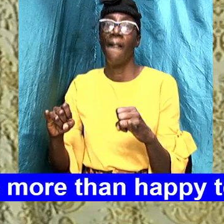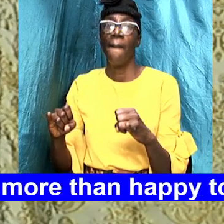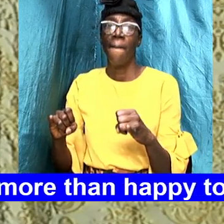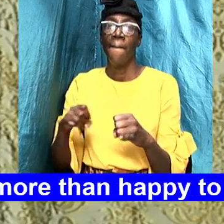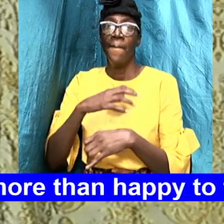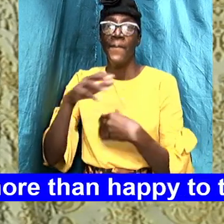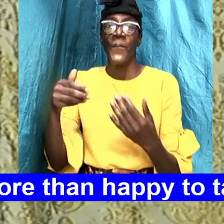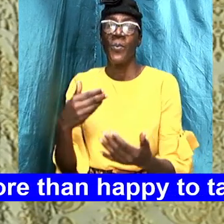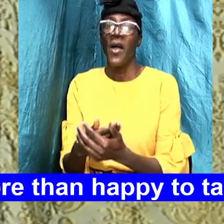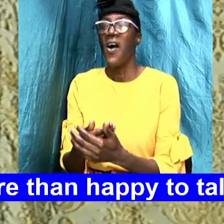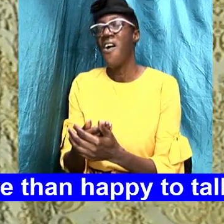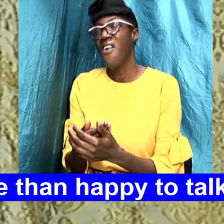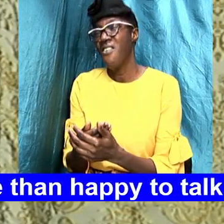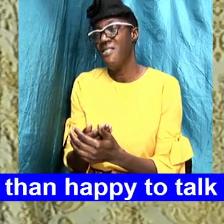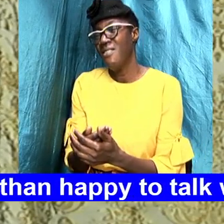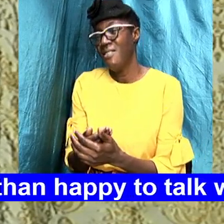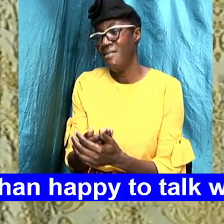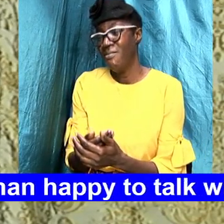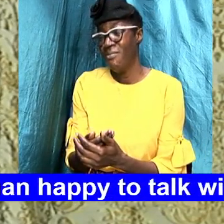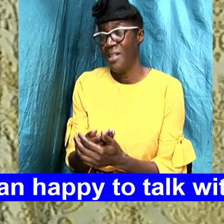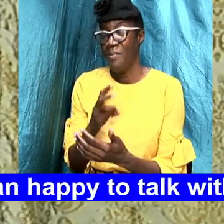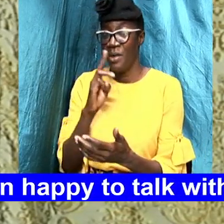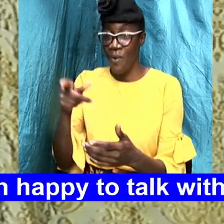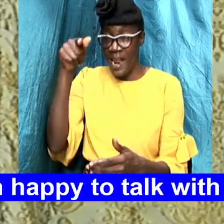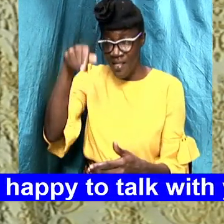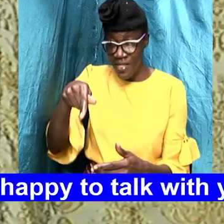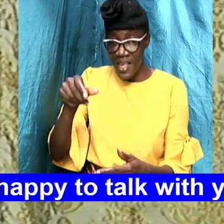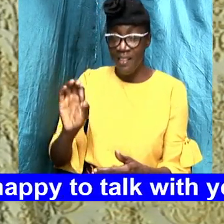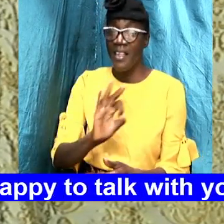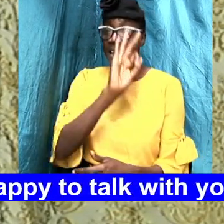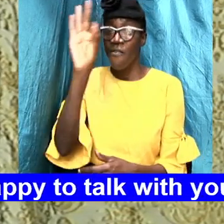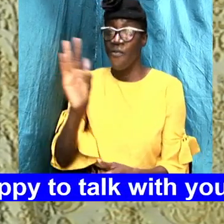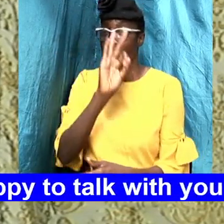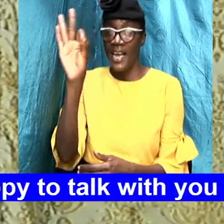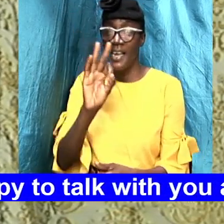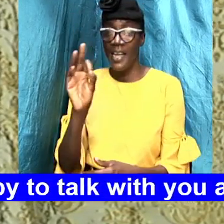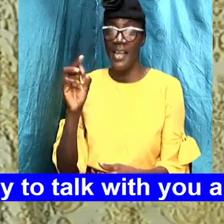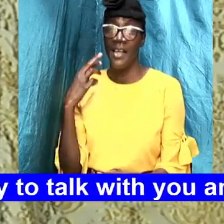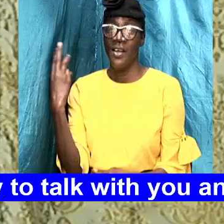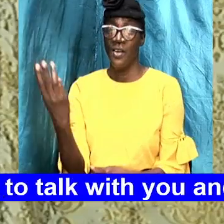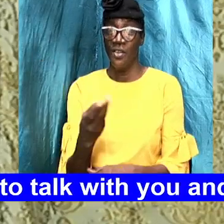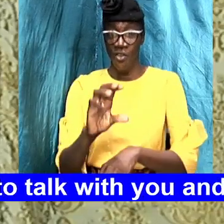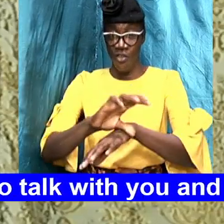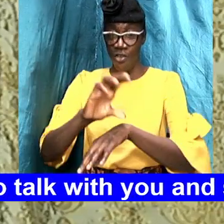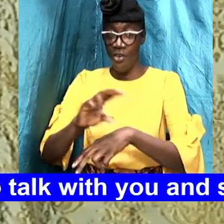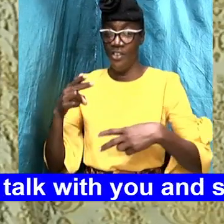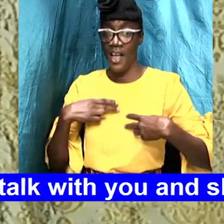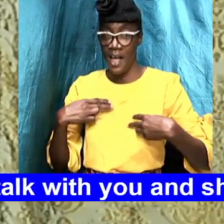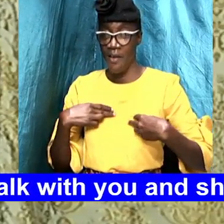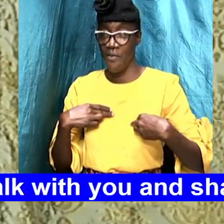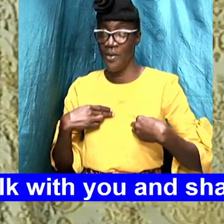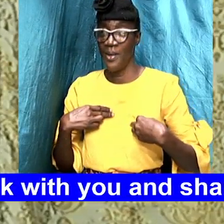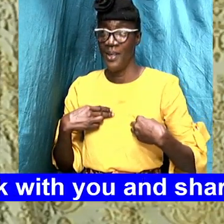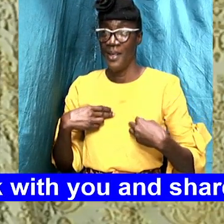all being well this Friday we will have our pan chicken